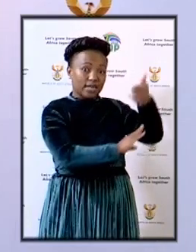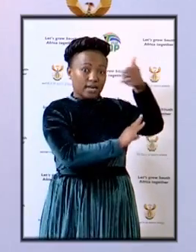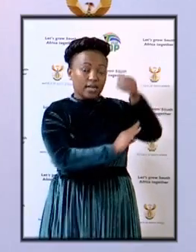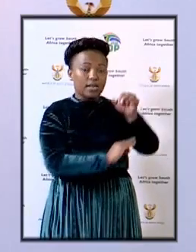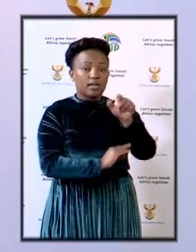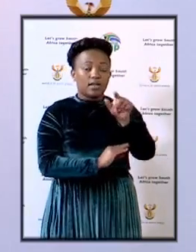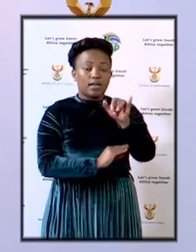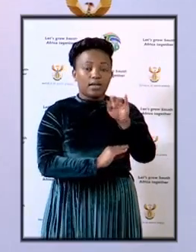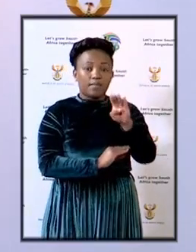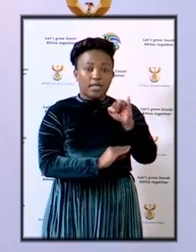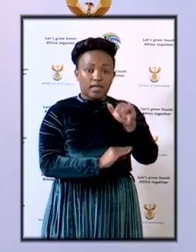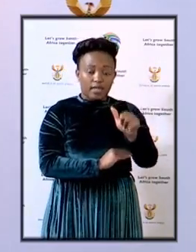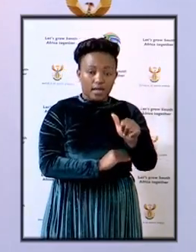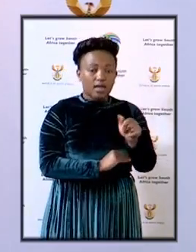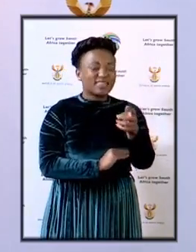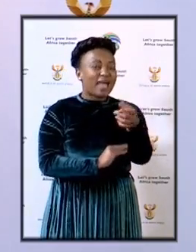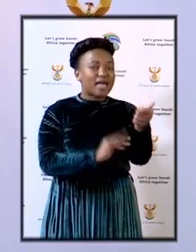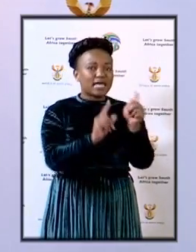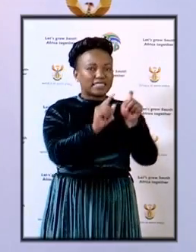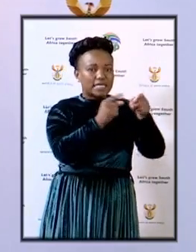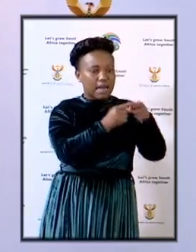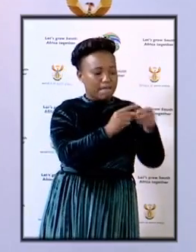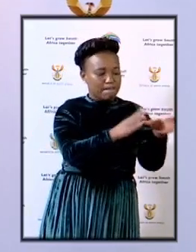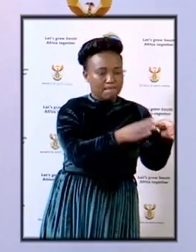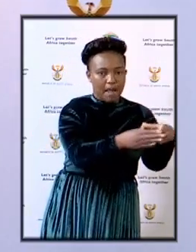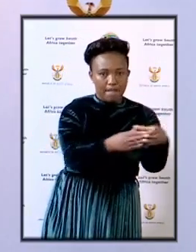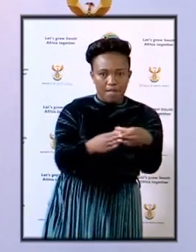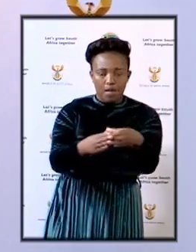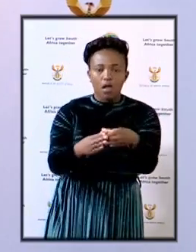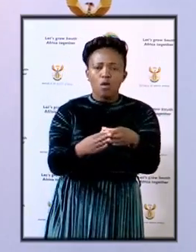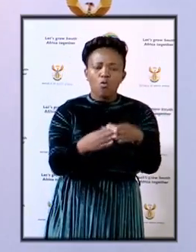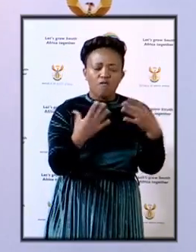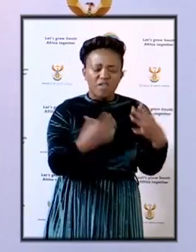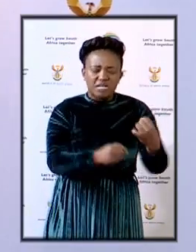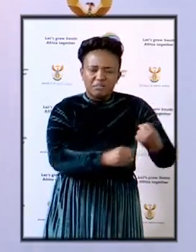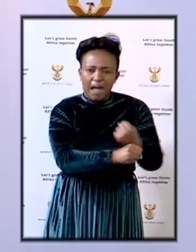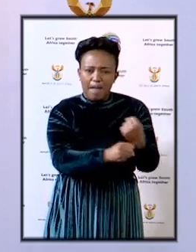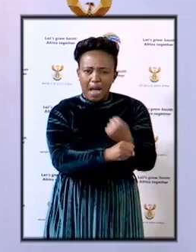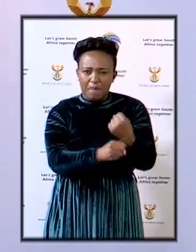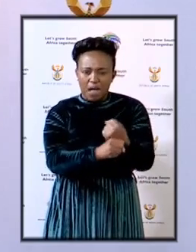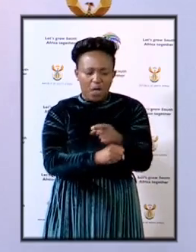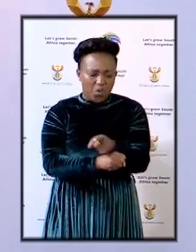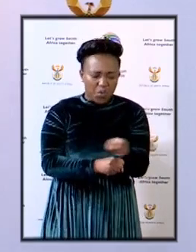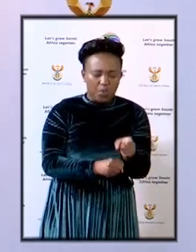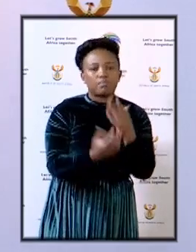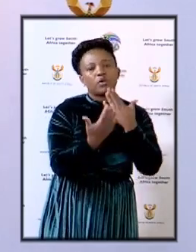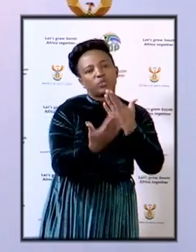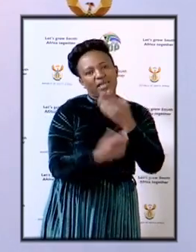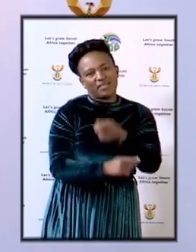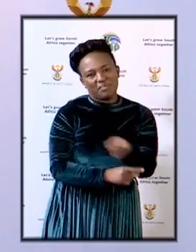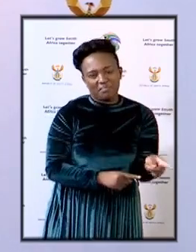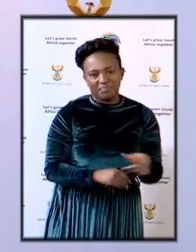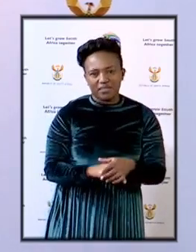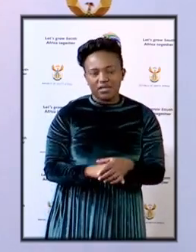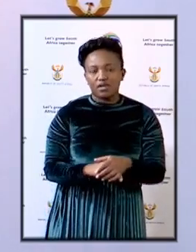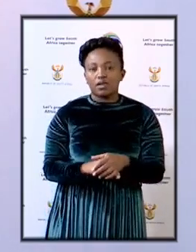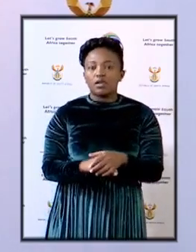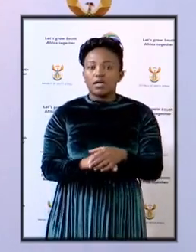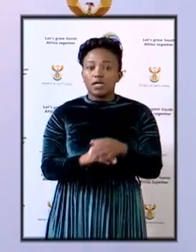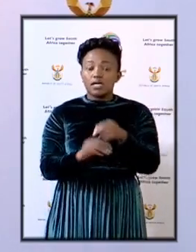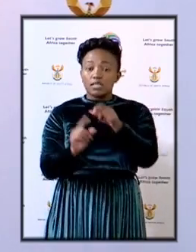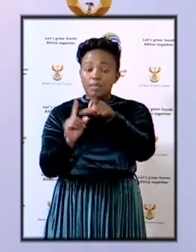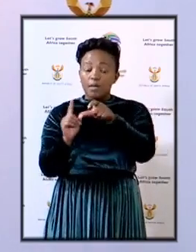the team, the investigators, prosecutors, and all the others that have worked very hard in this matter. And as the general has said, the